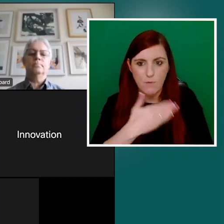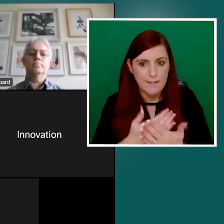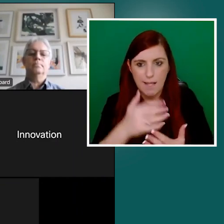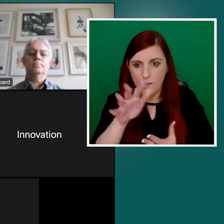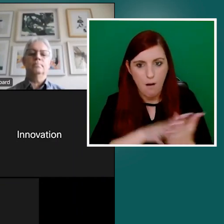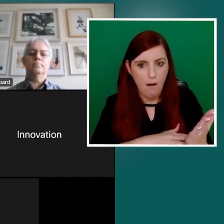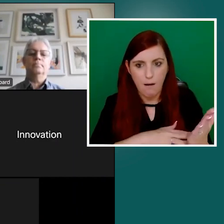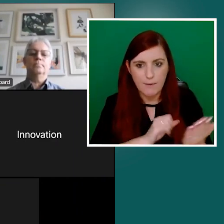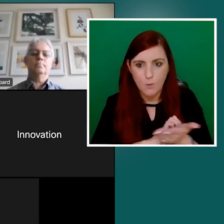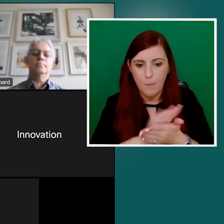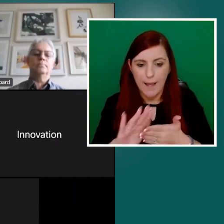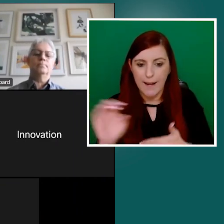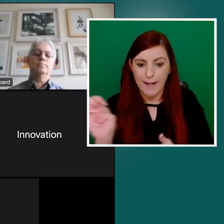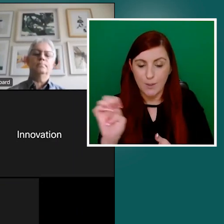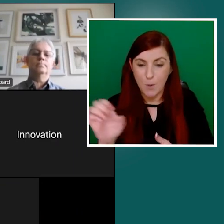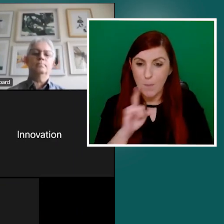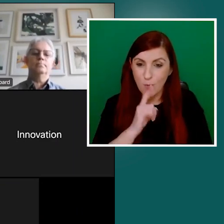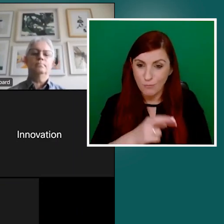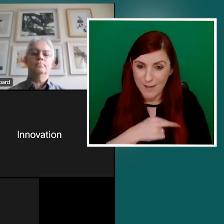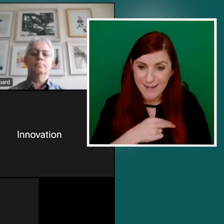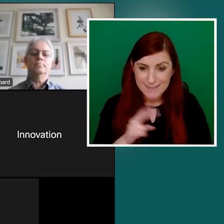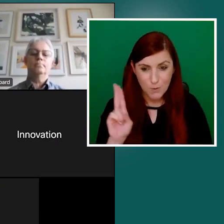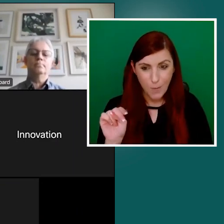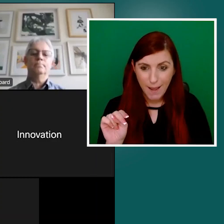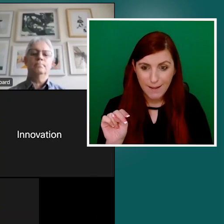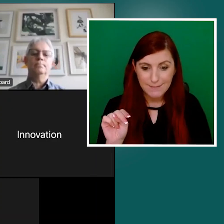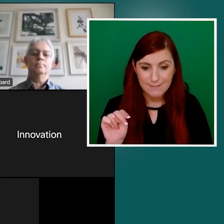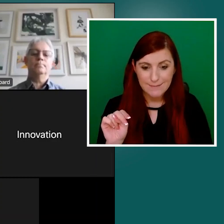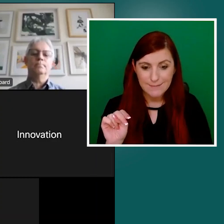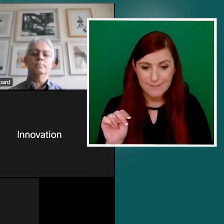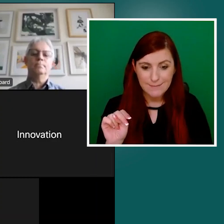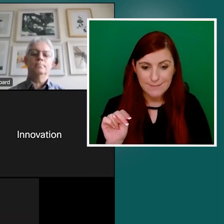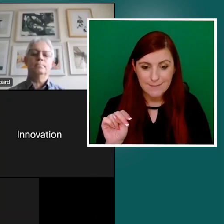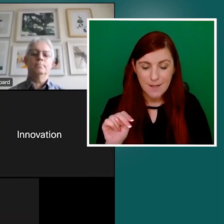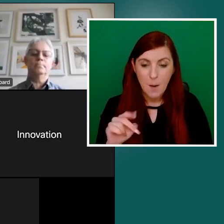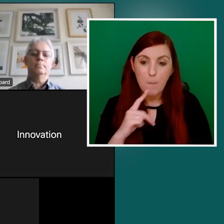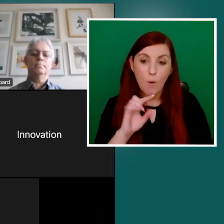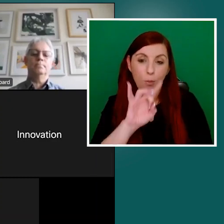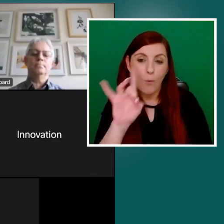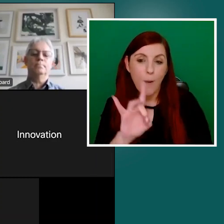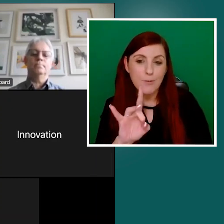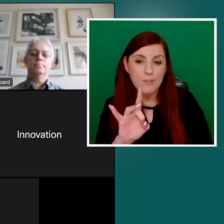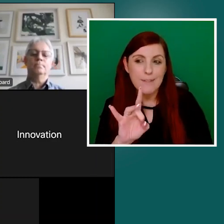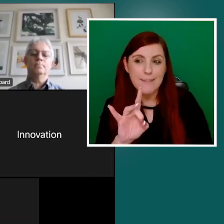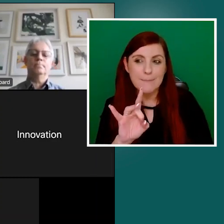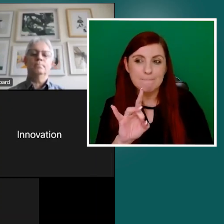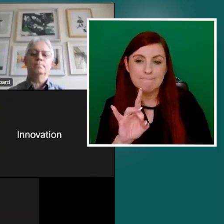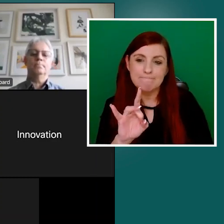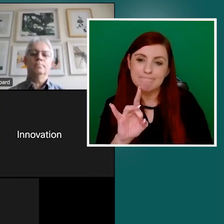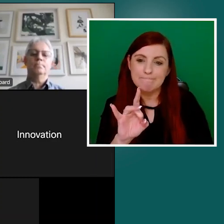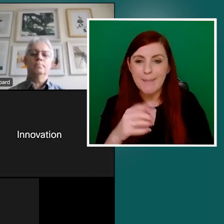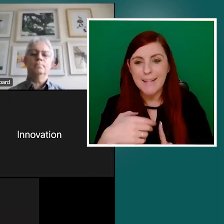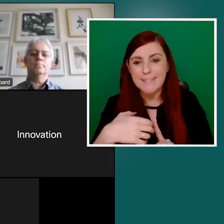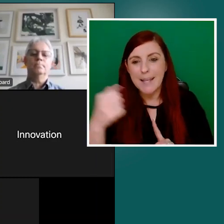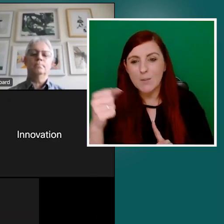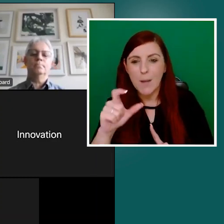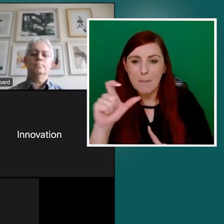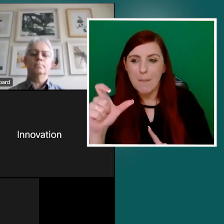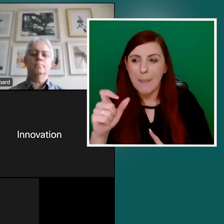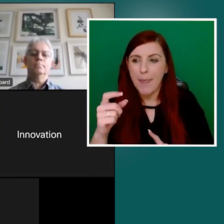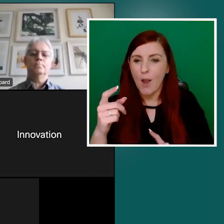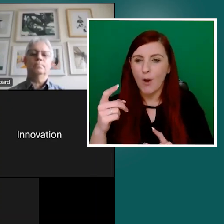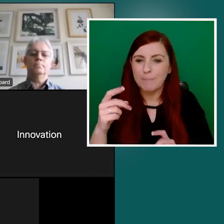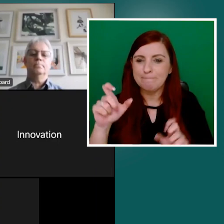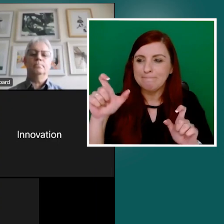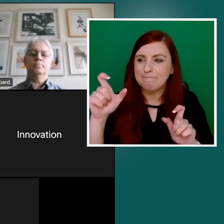reality is they can. The question is, it takes away a bit of their USP and mystery if they do and